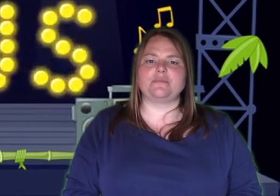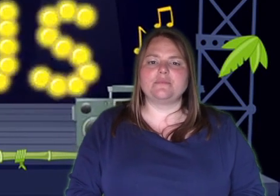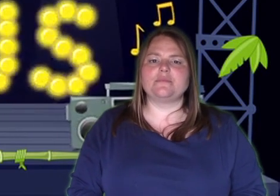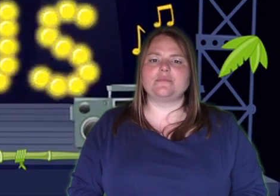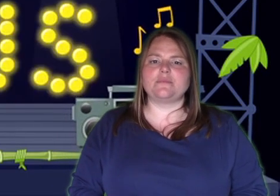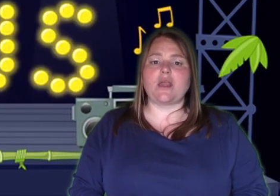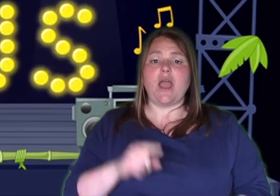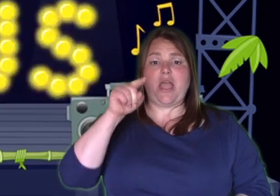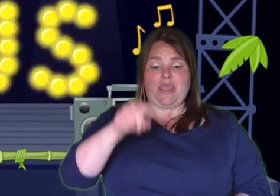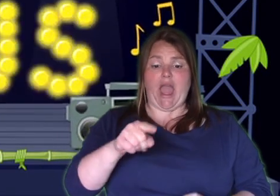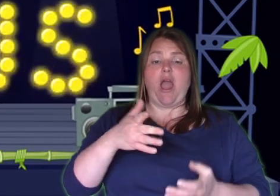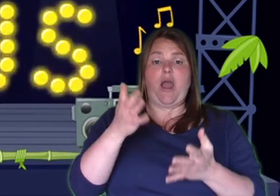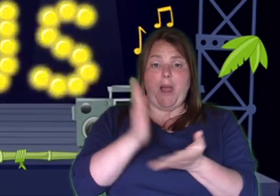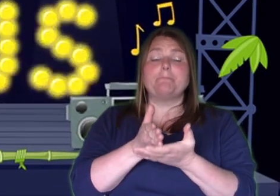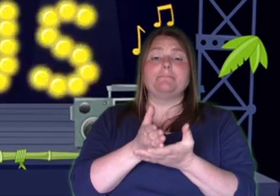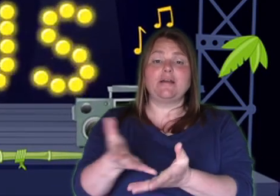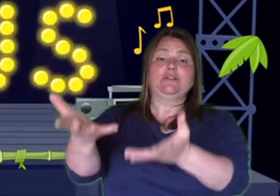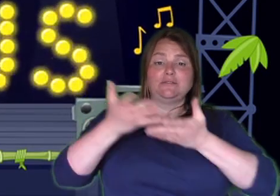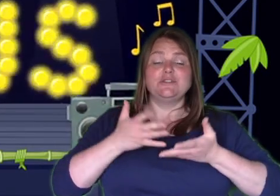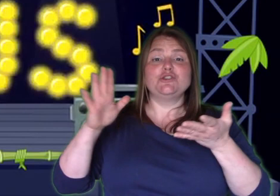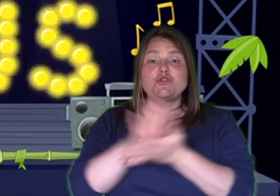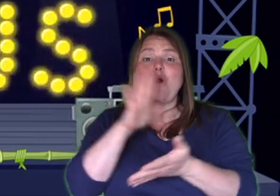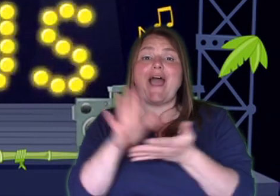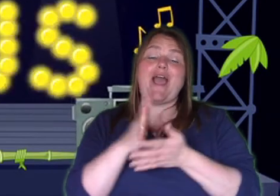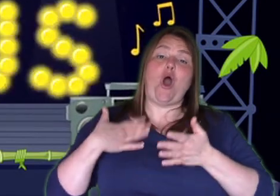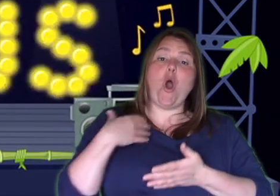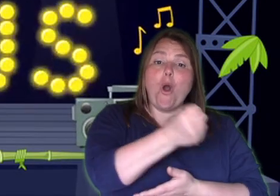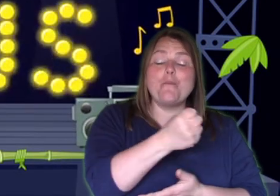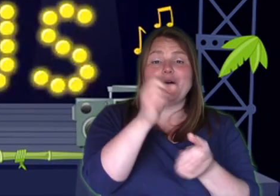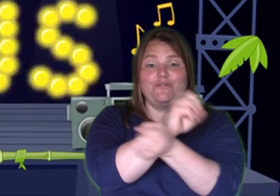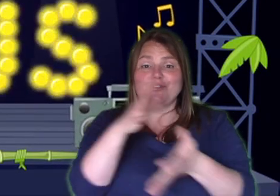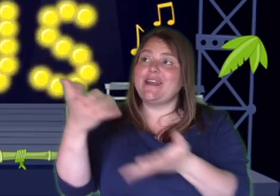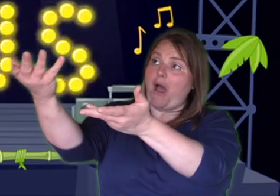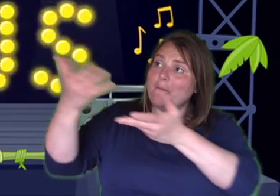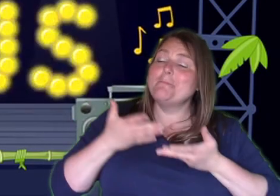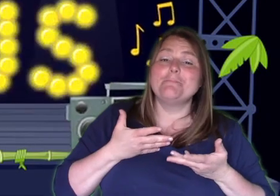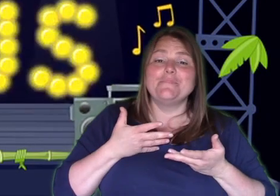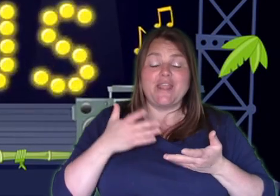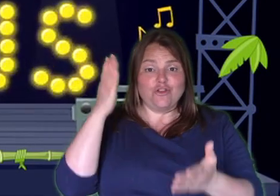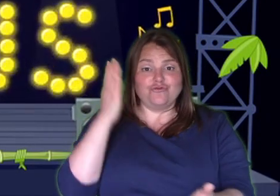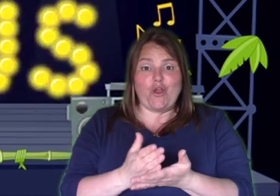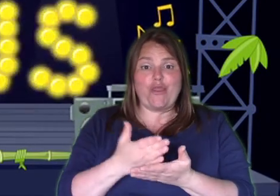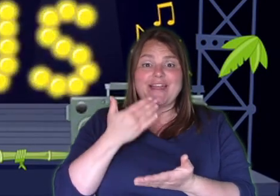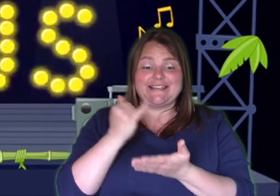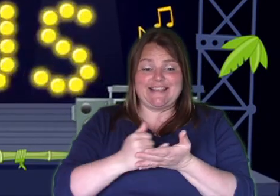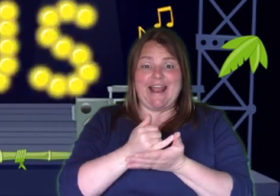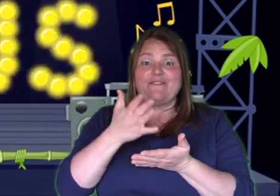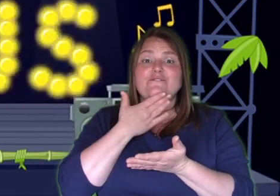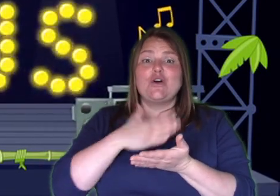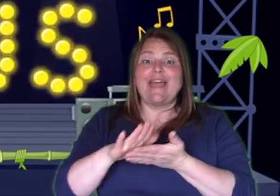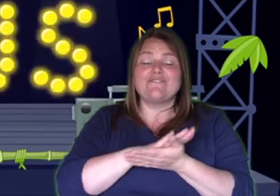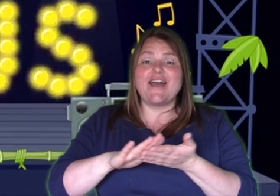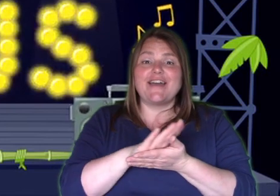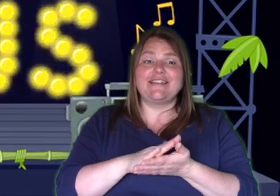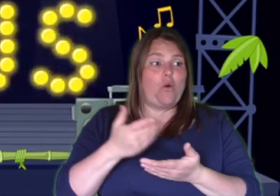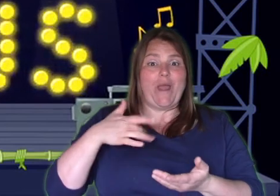There is joy in His hope and freedom And the truth of our sins forgiven Living in His love forever